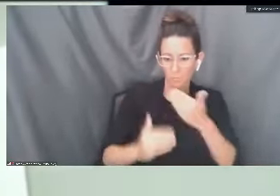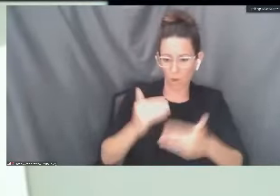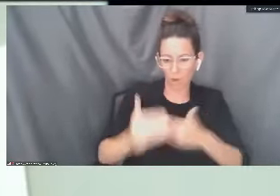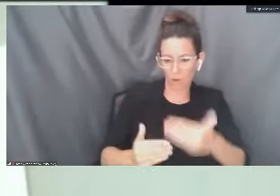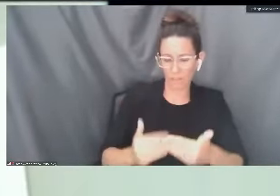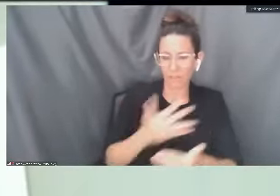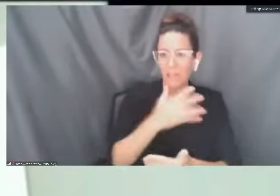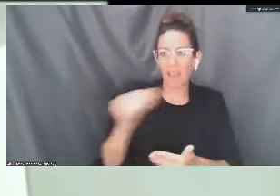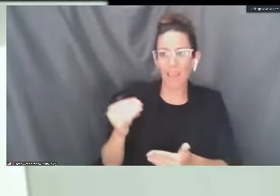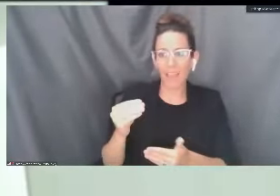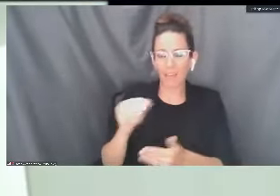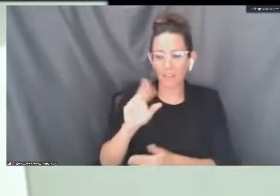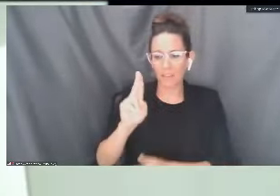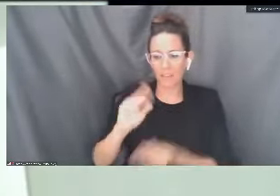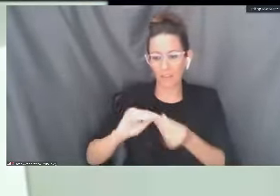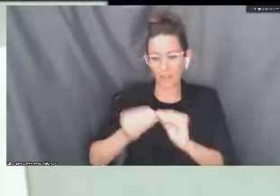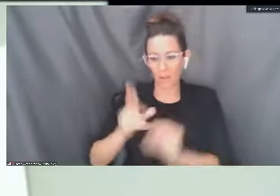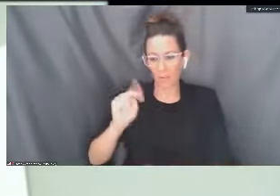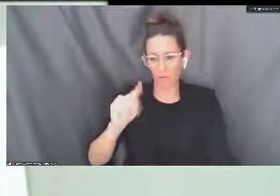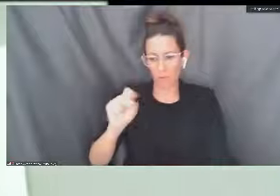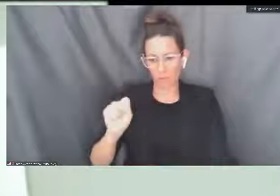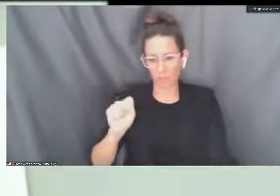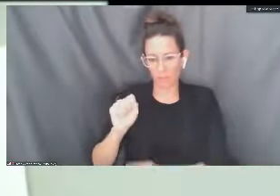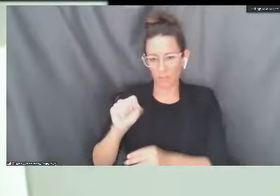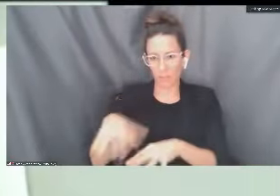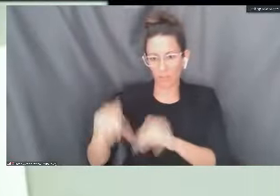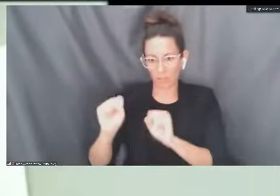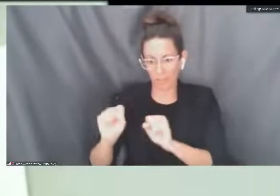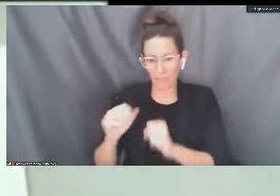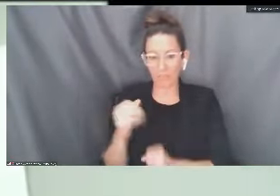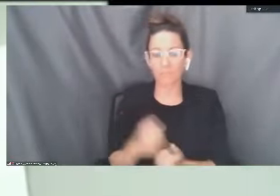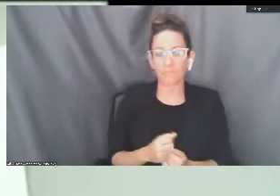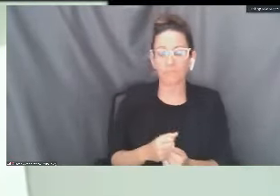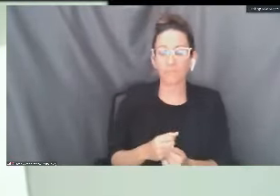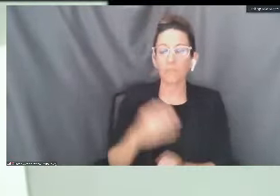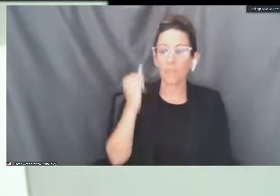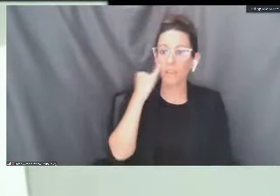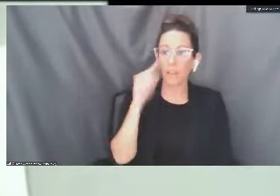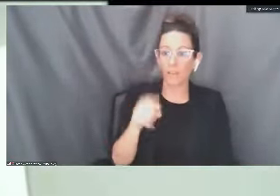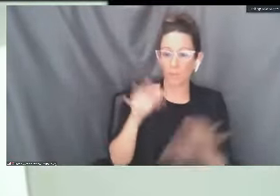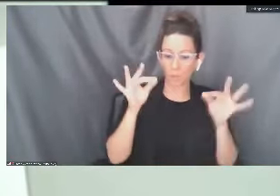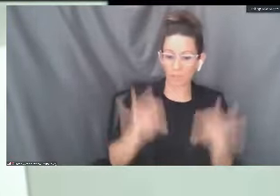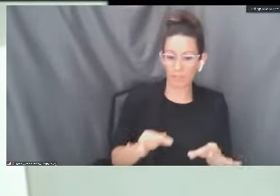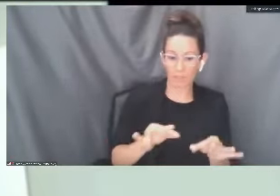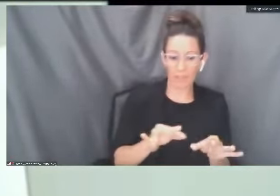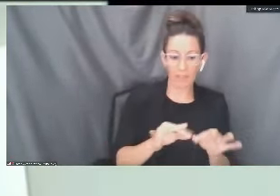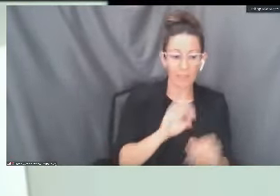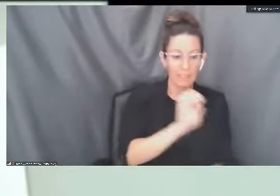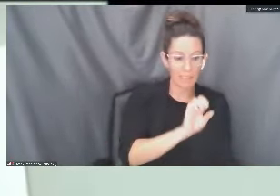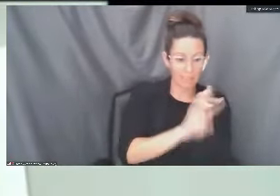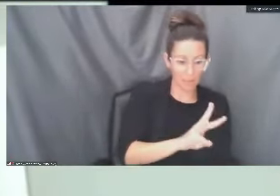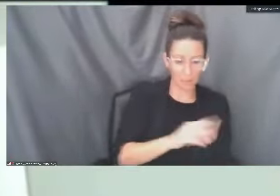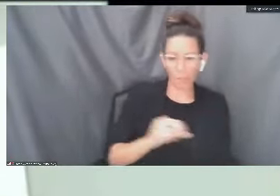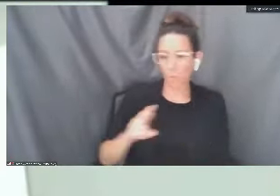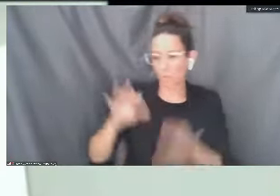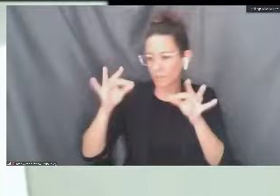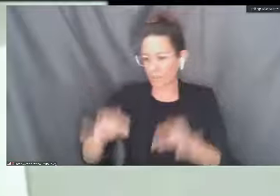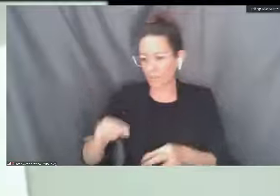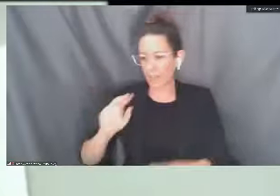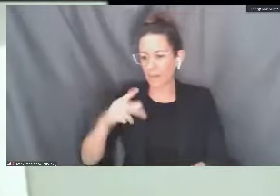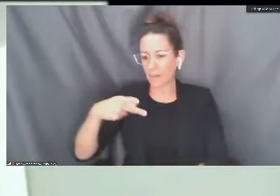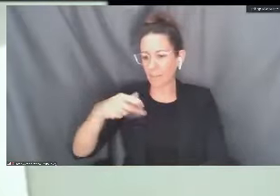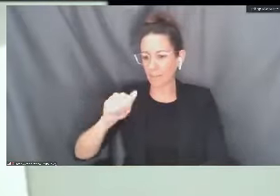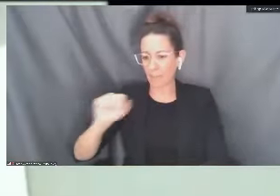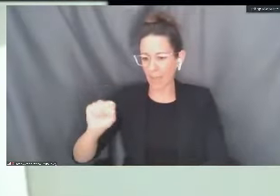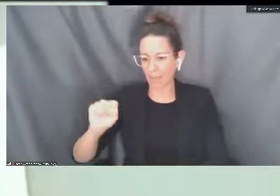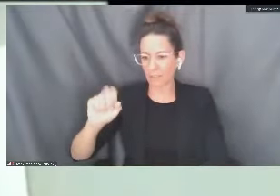units you are taking. So if you do select a pass no pass option or you do select an excuse withdrawal for the